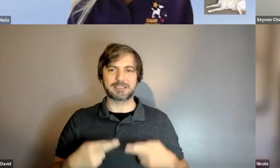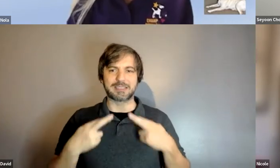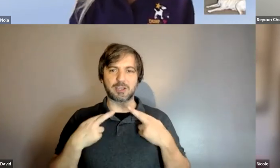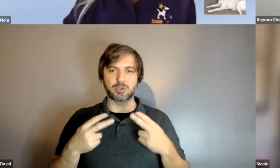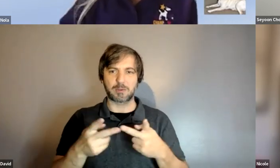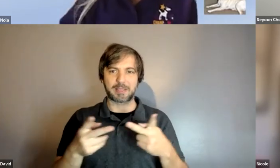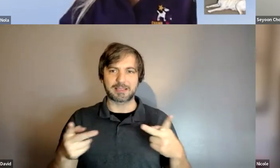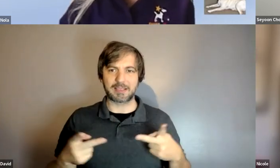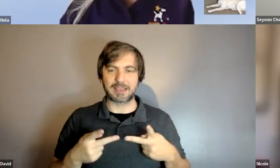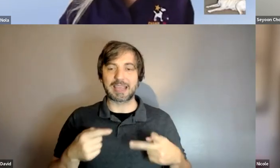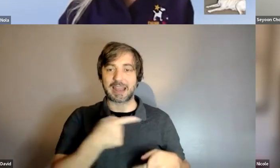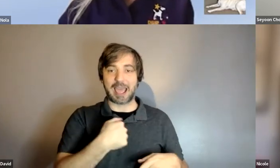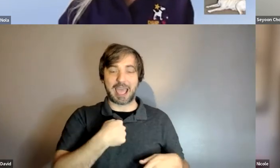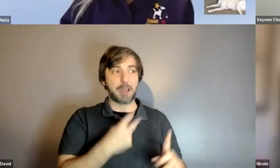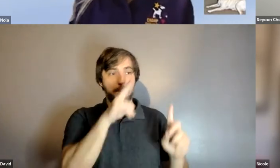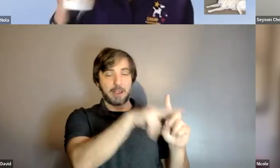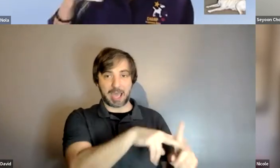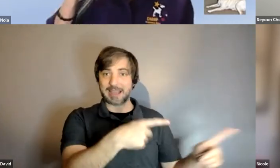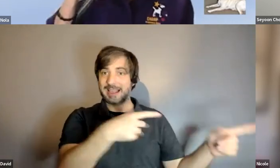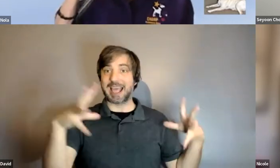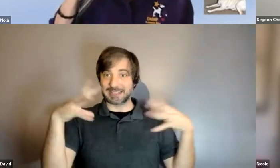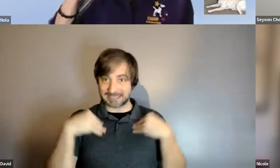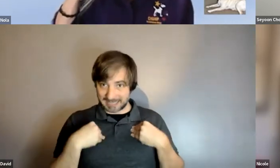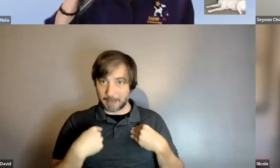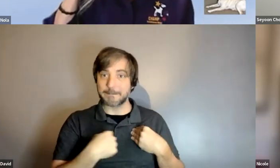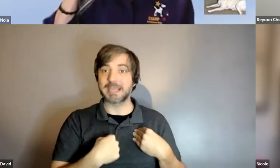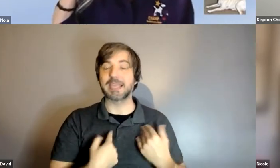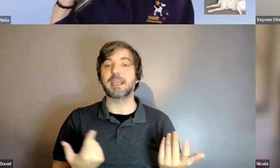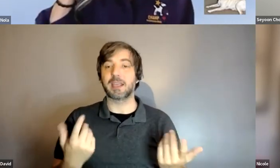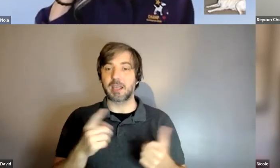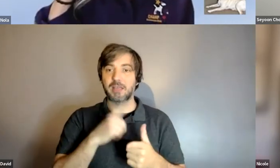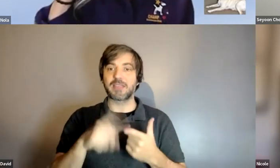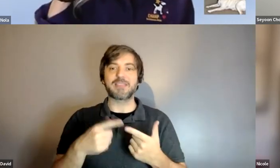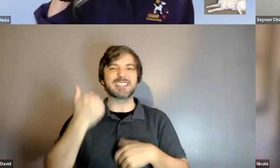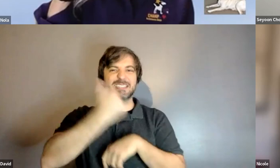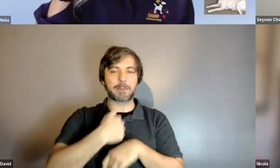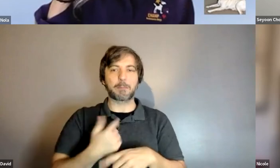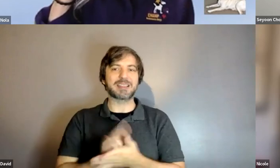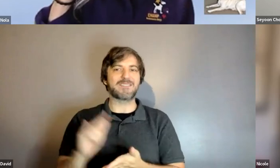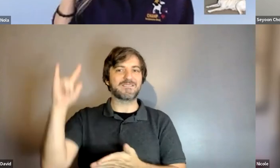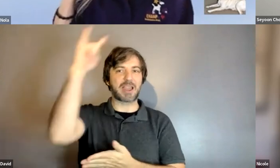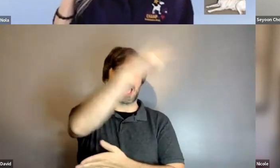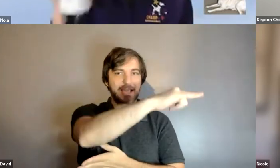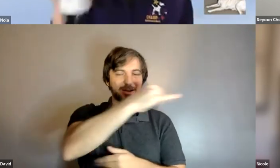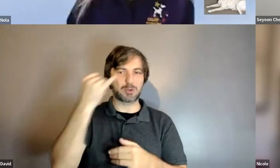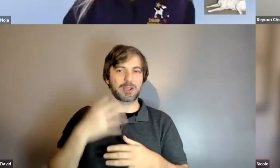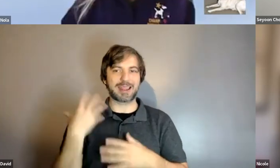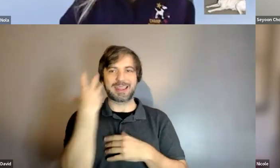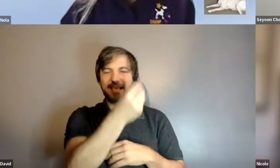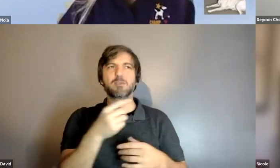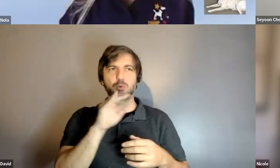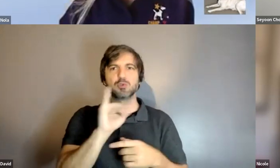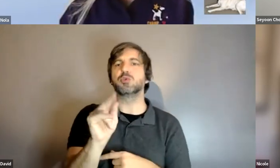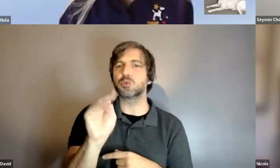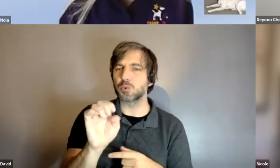they got accepted for a guide dog um they basically set me up with a flight to leave at the end of july um towards the end of